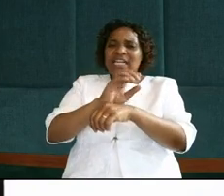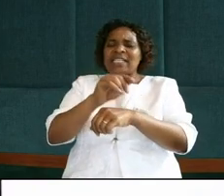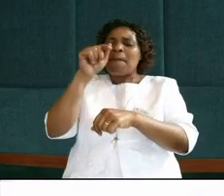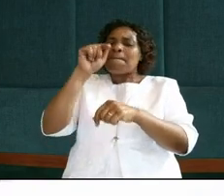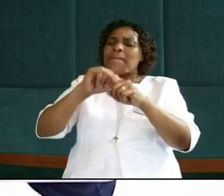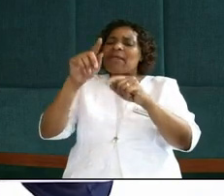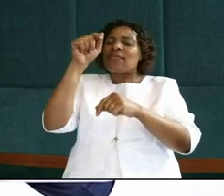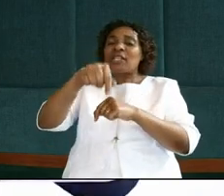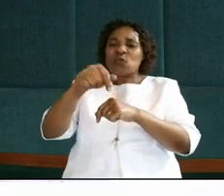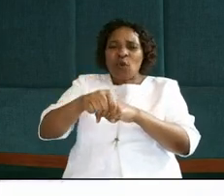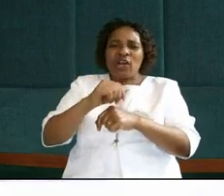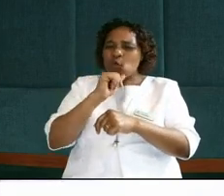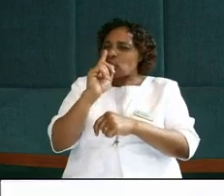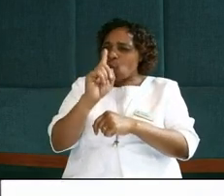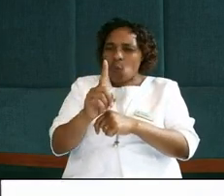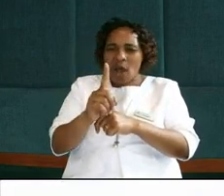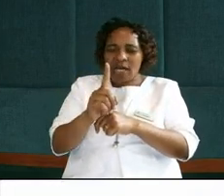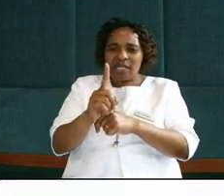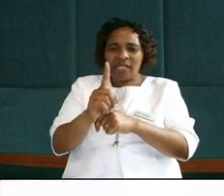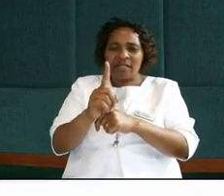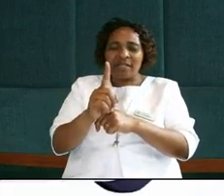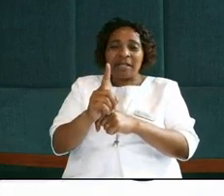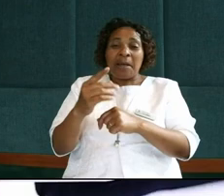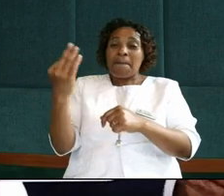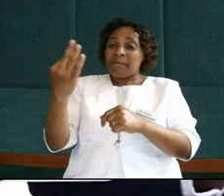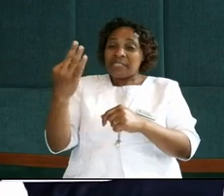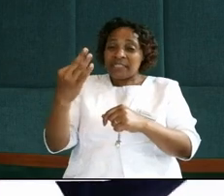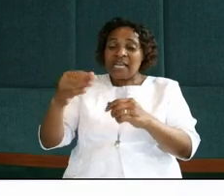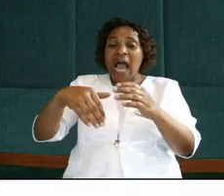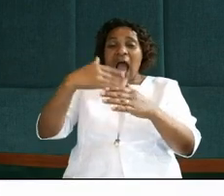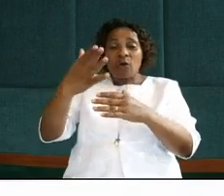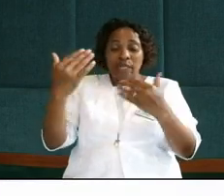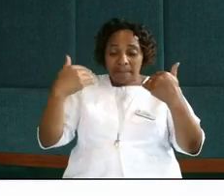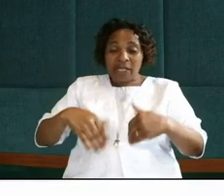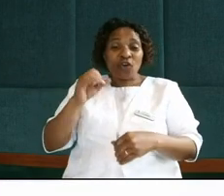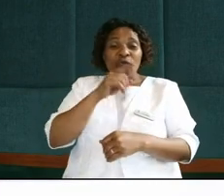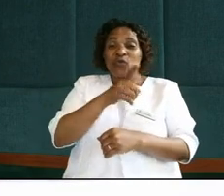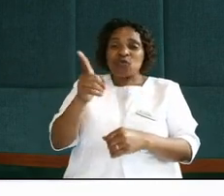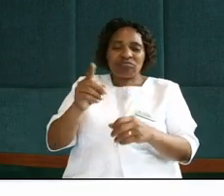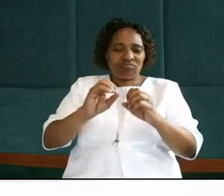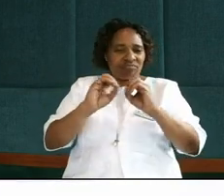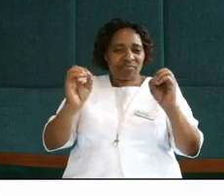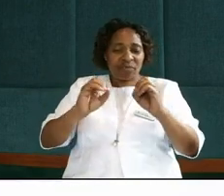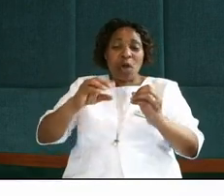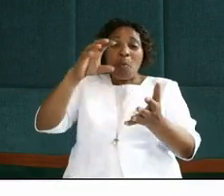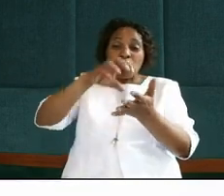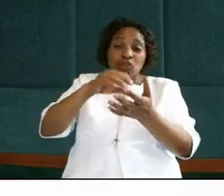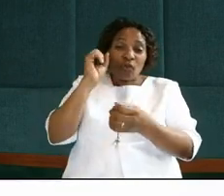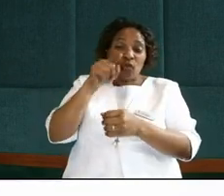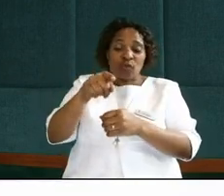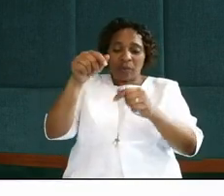is not the one that is reaching to the outer part of you. But this, what I'm doing today, is the